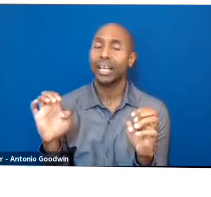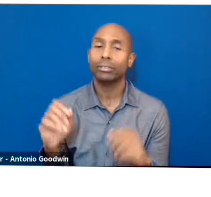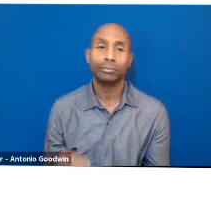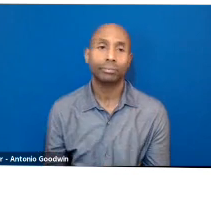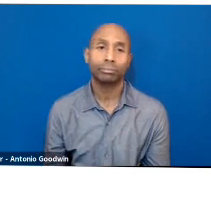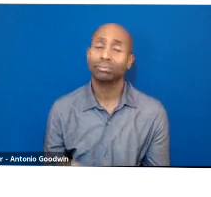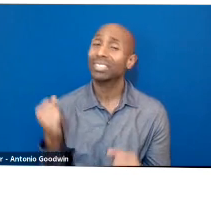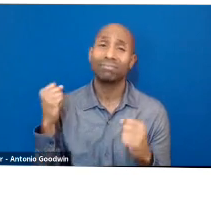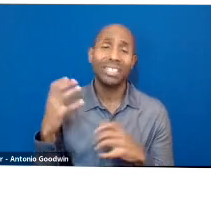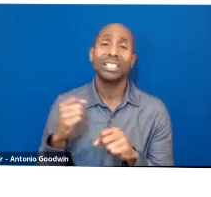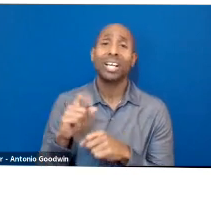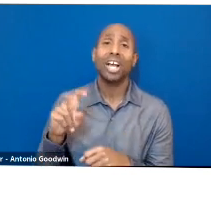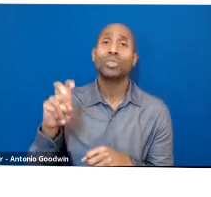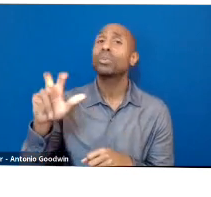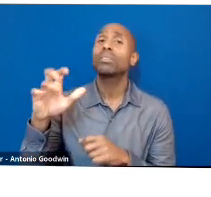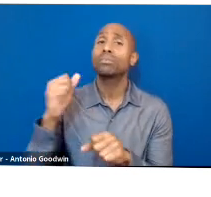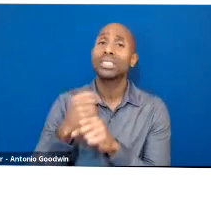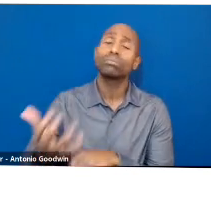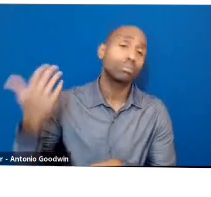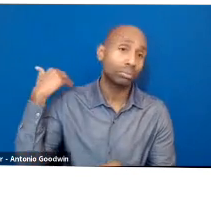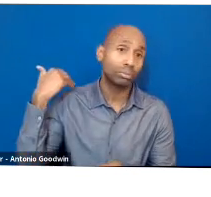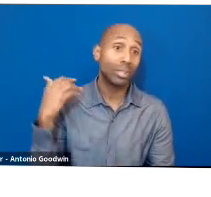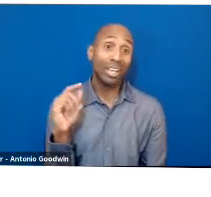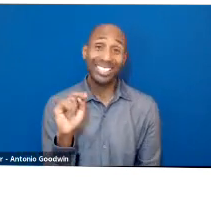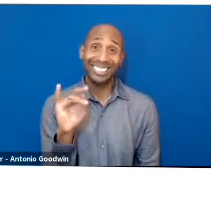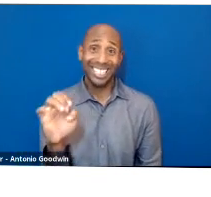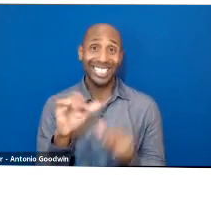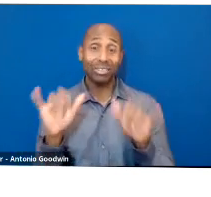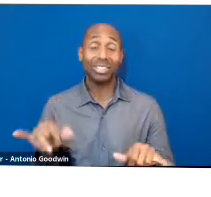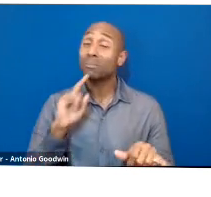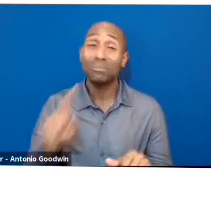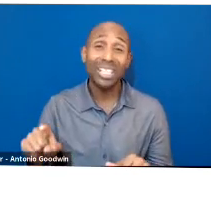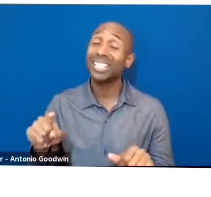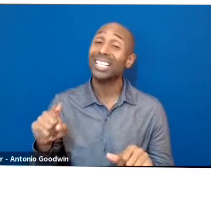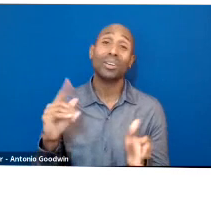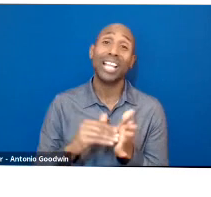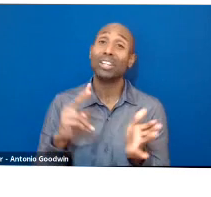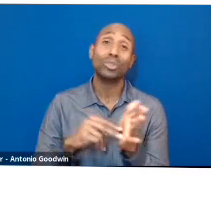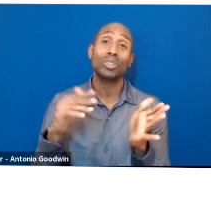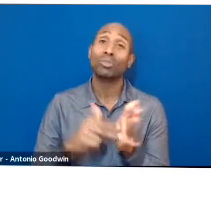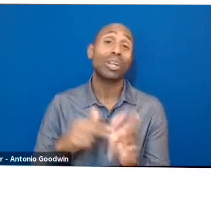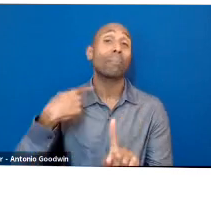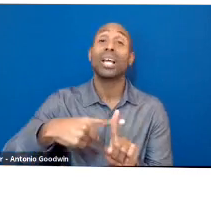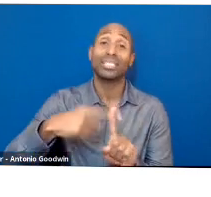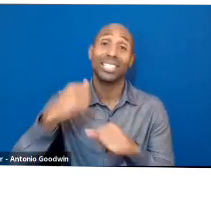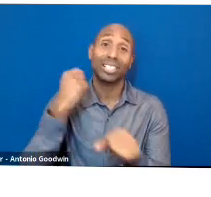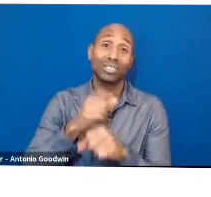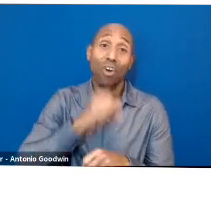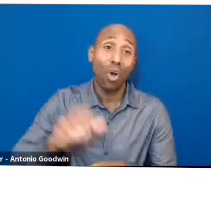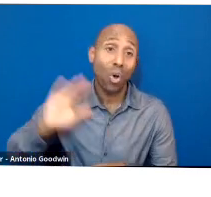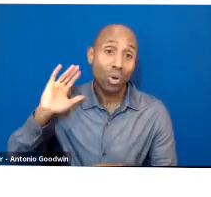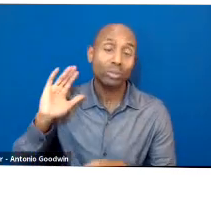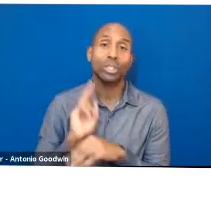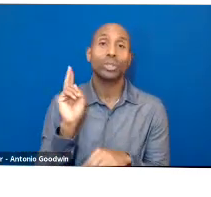systems are thousands of years old, literally thousands of years, humans have been using fiber and animals to create